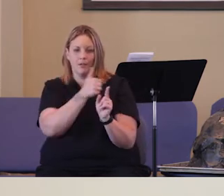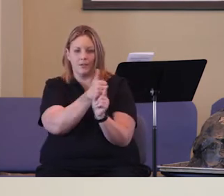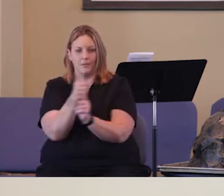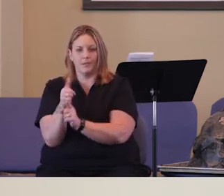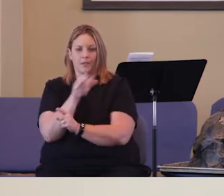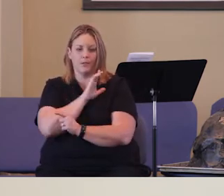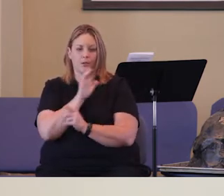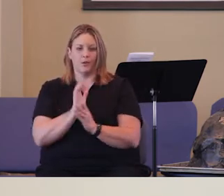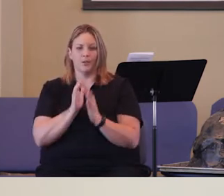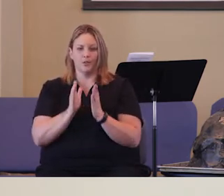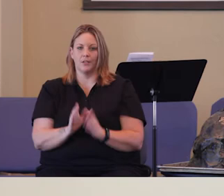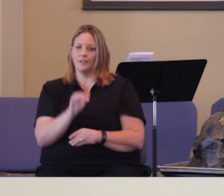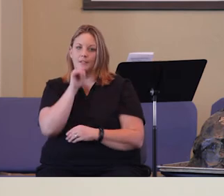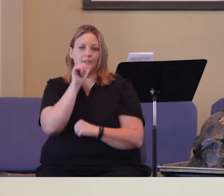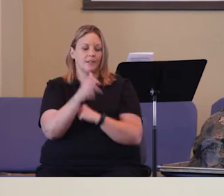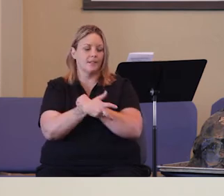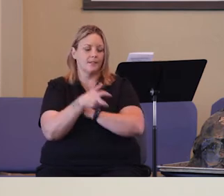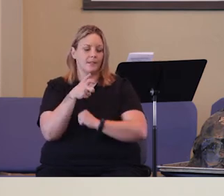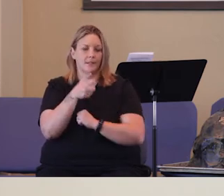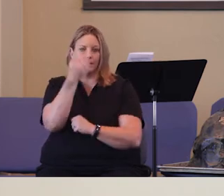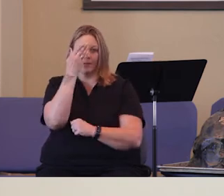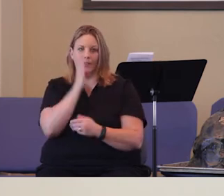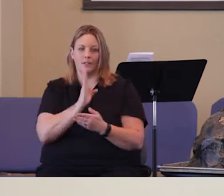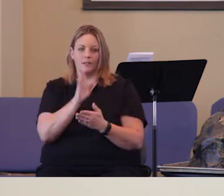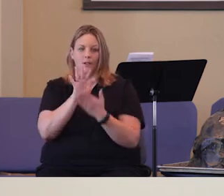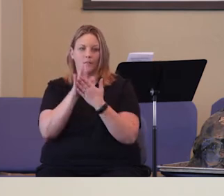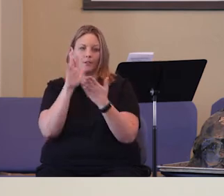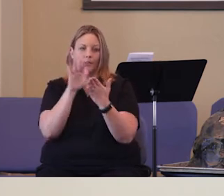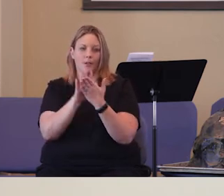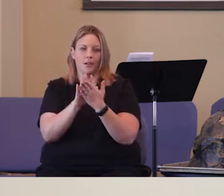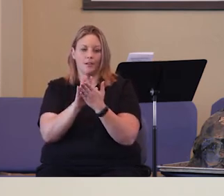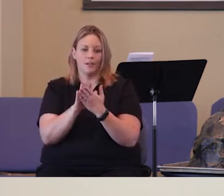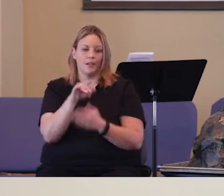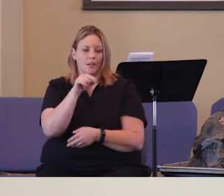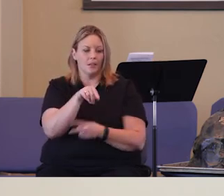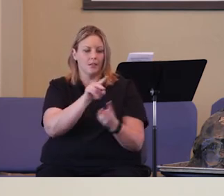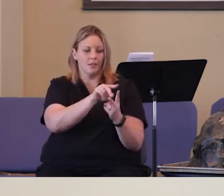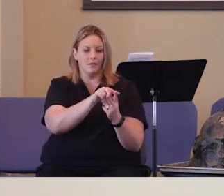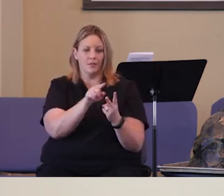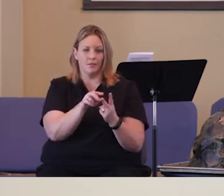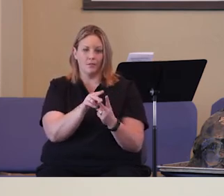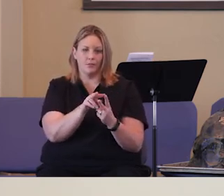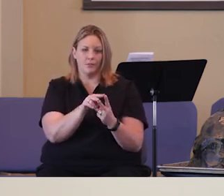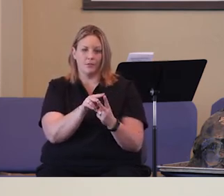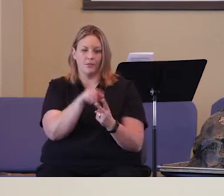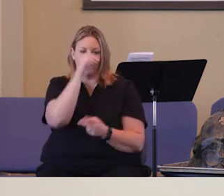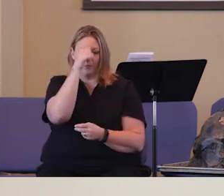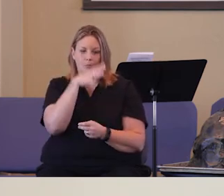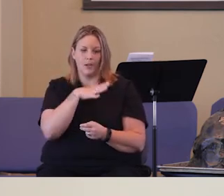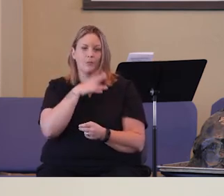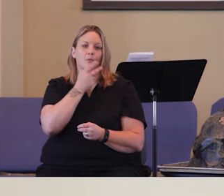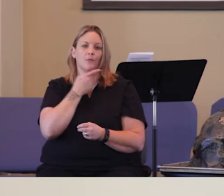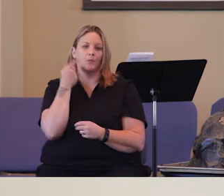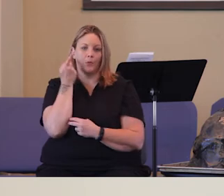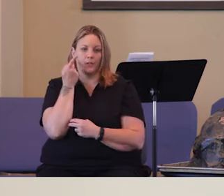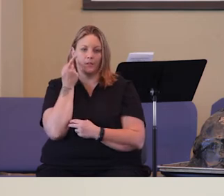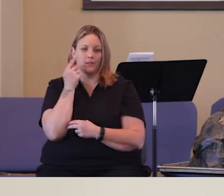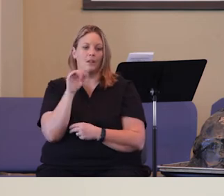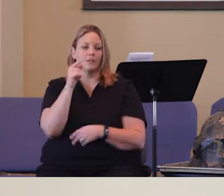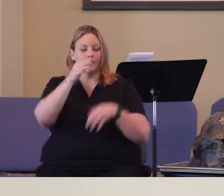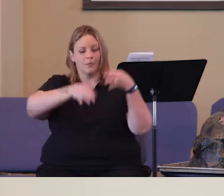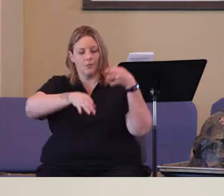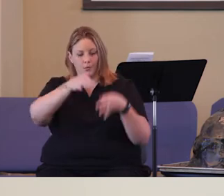Christians to not take God's glory away. These two men were priests, so they got judged